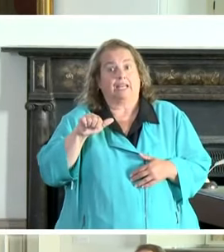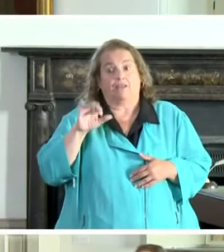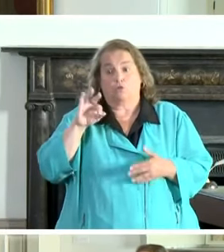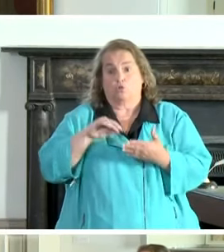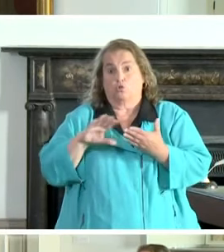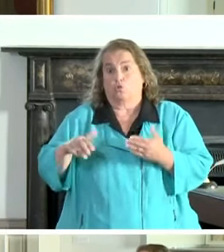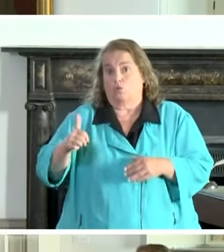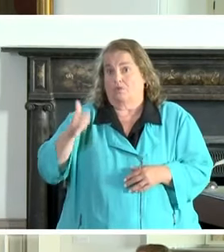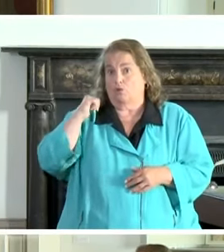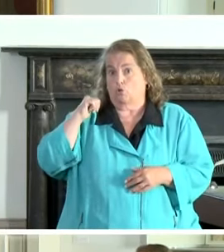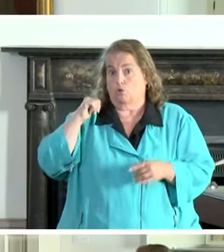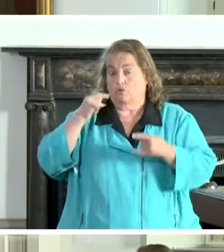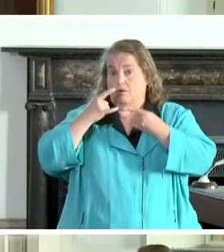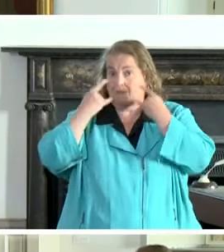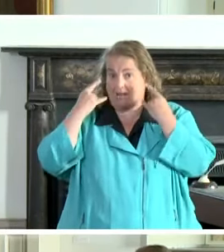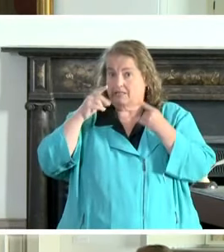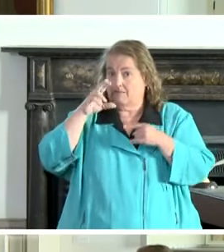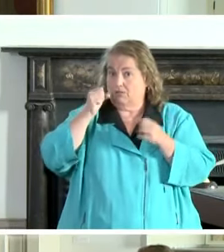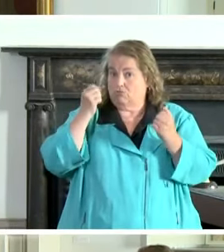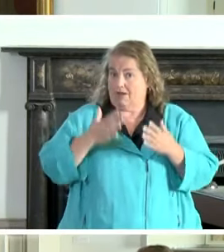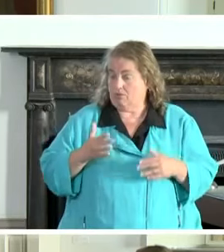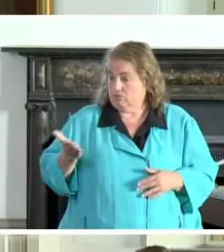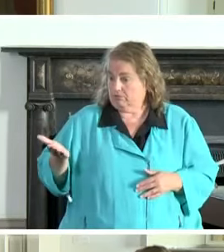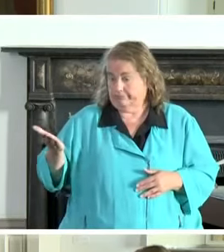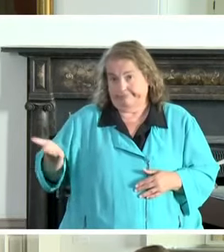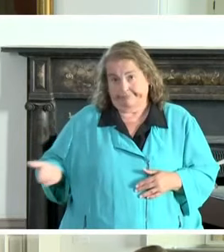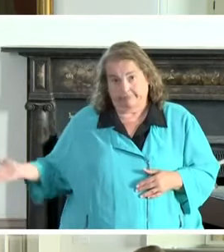a mask, can they get on the bus?